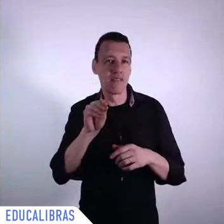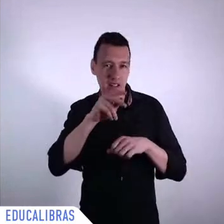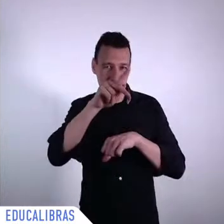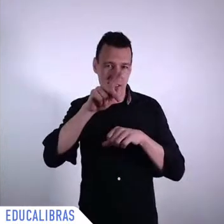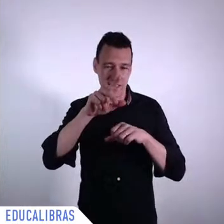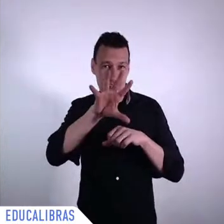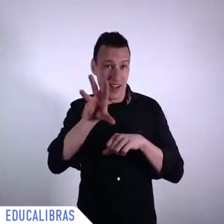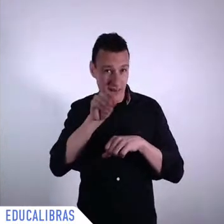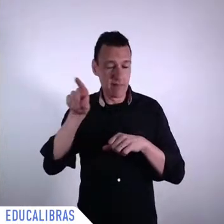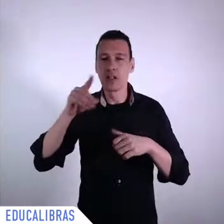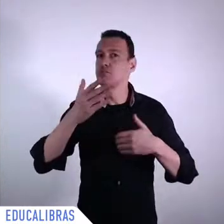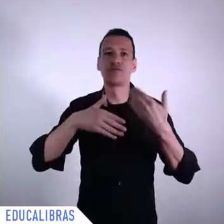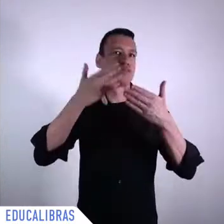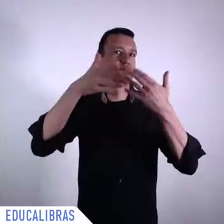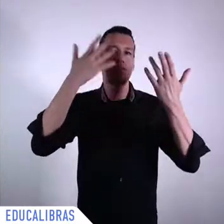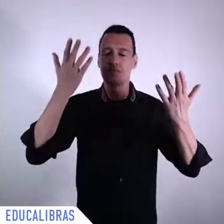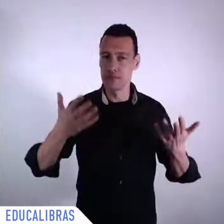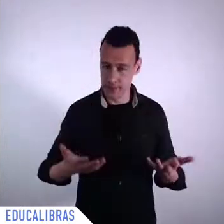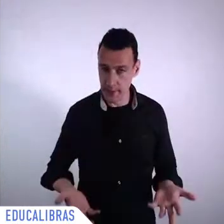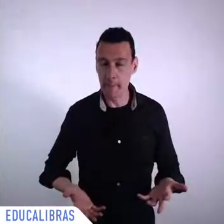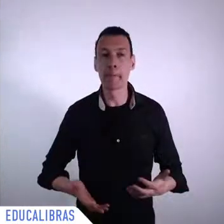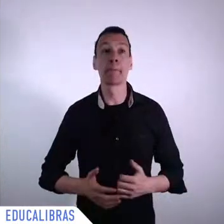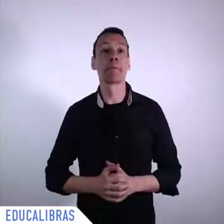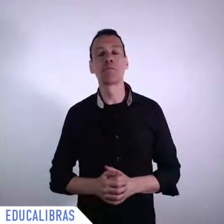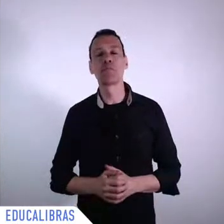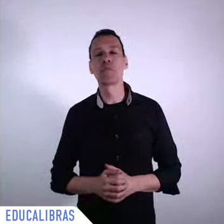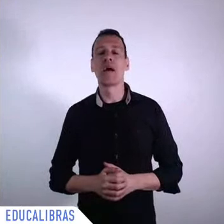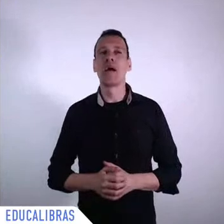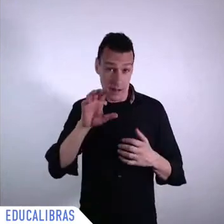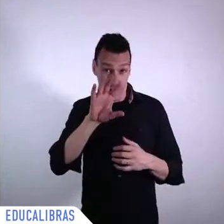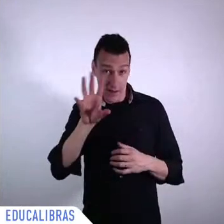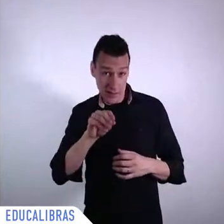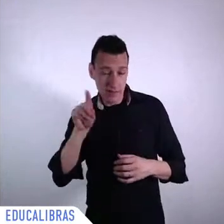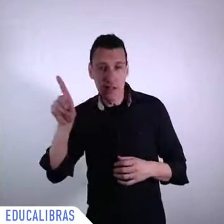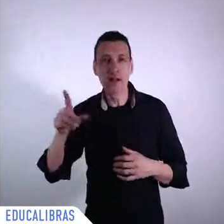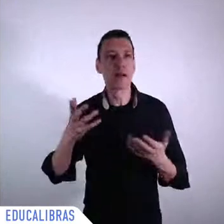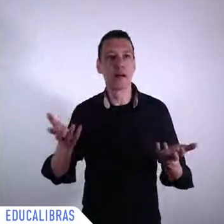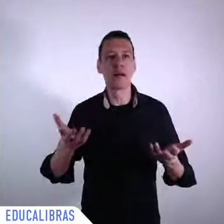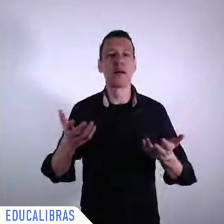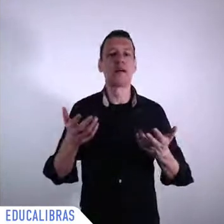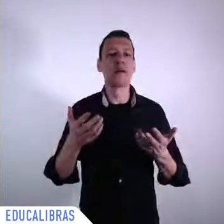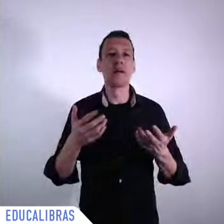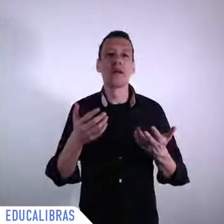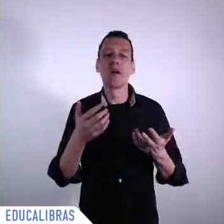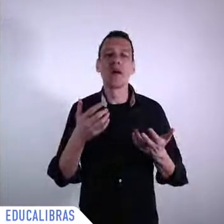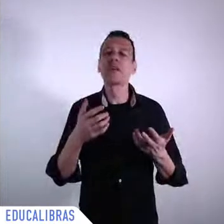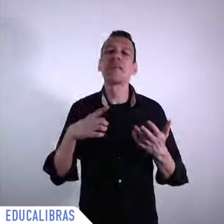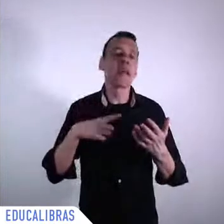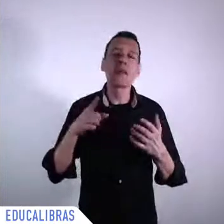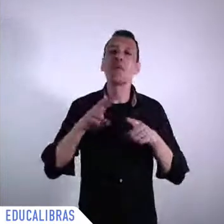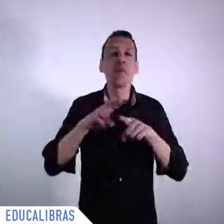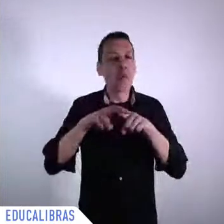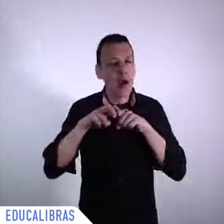which was about the African diaspora was worked with the scientific council very much supported